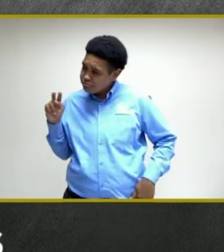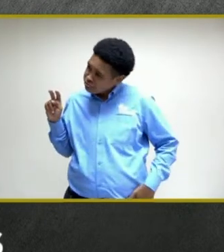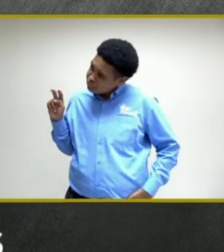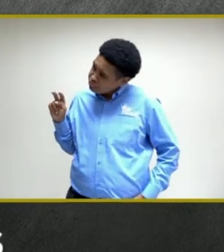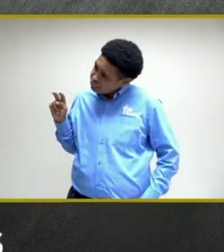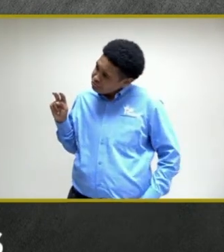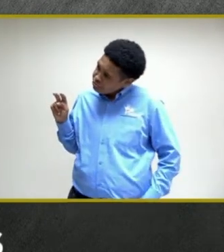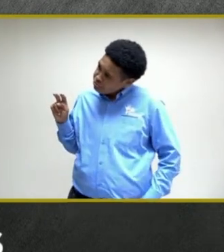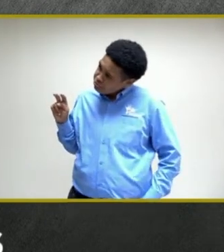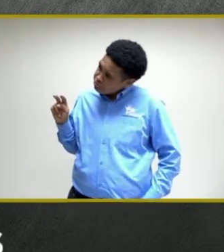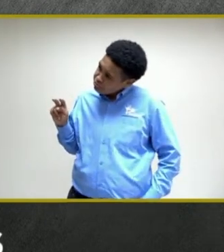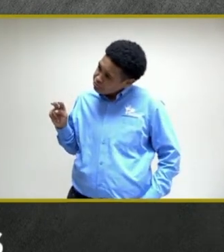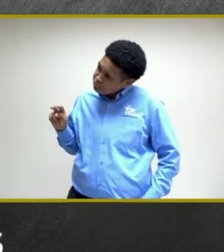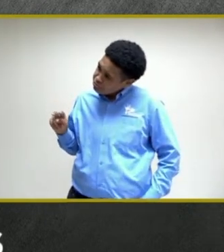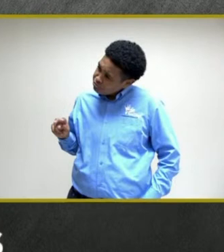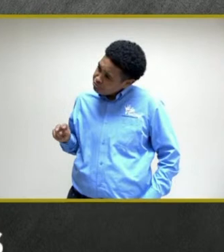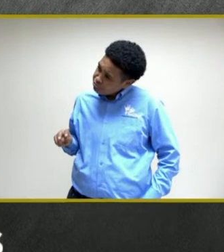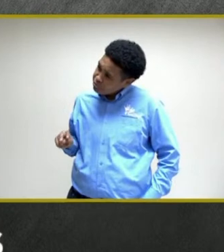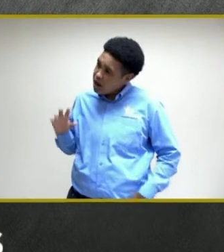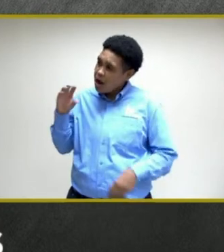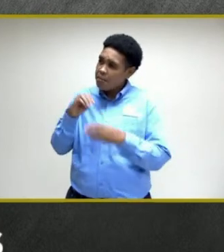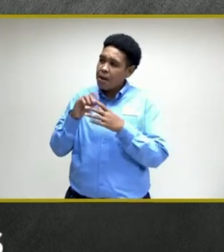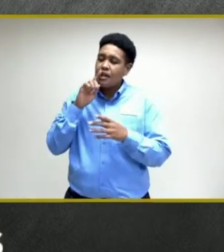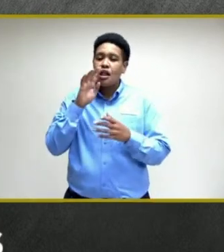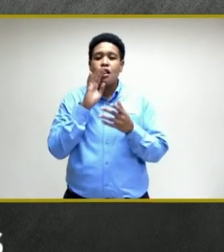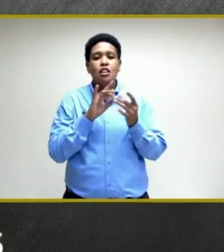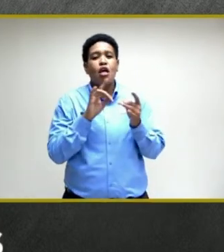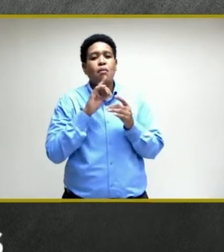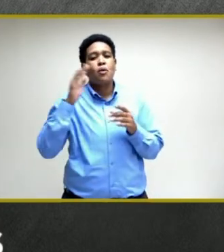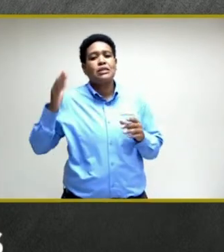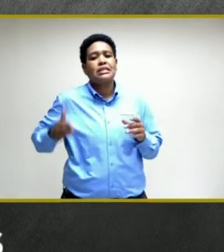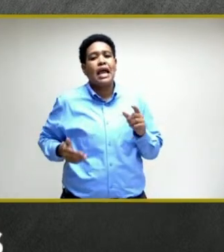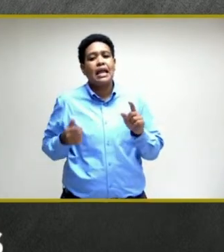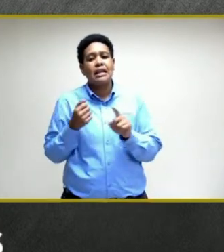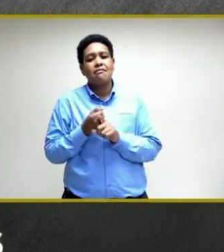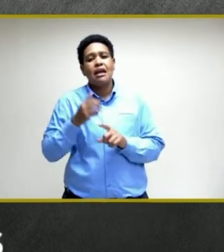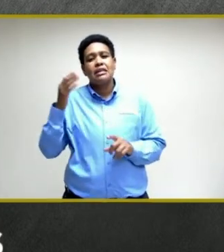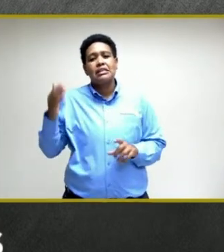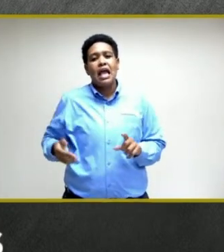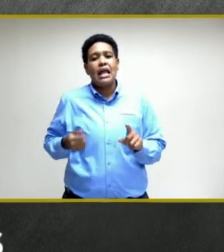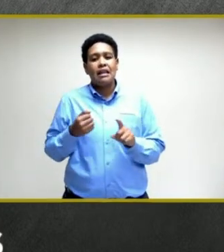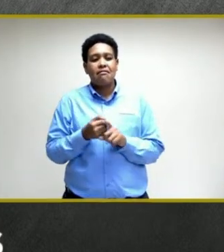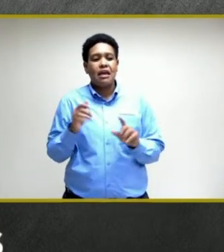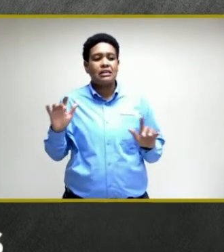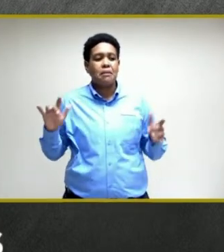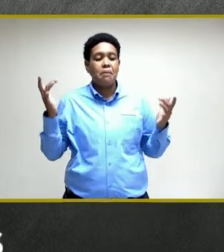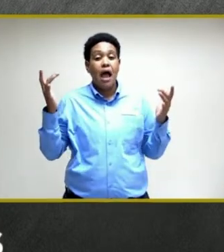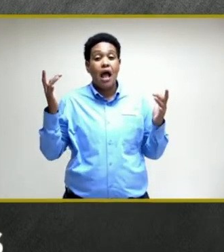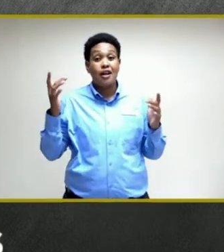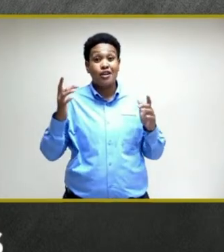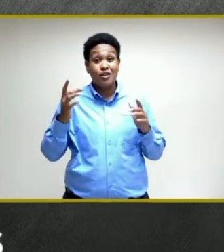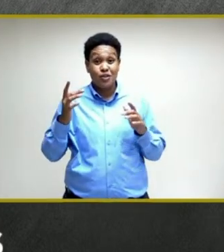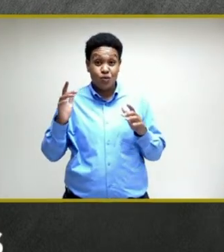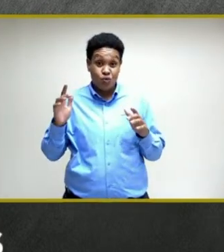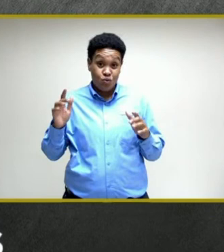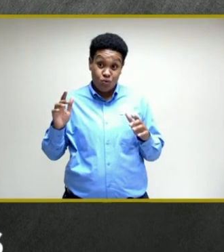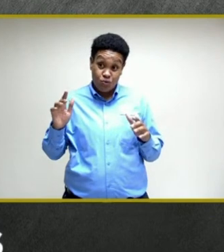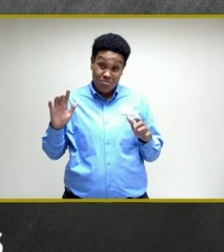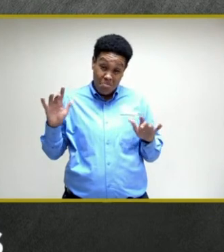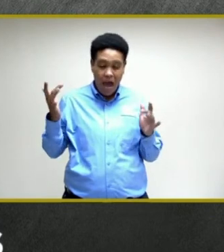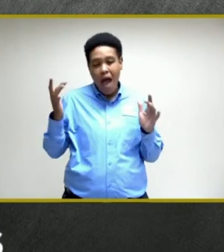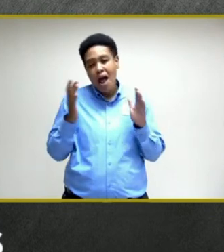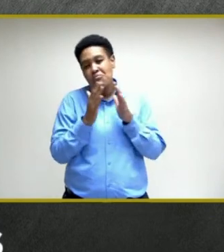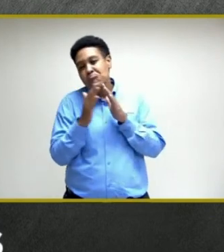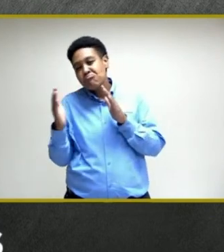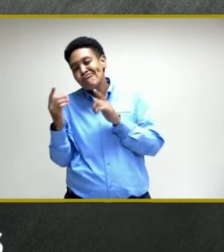part that talks about side effects, and I'll read the first line. says side effects are mild to moderate and temporary. Now, for